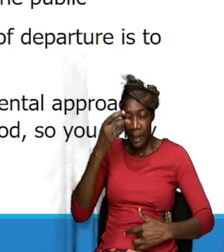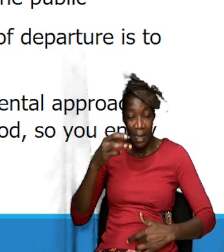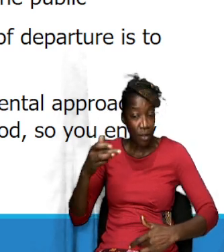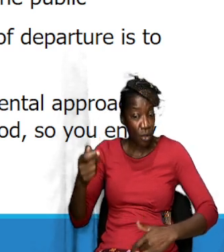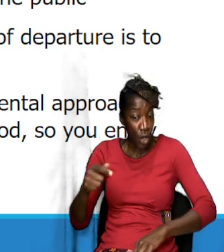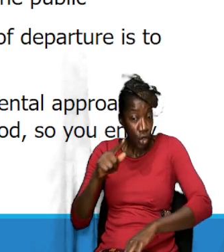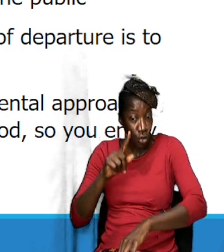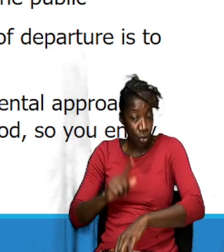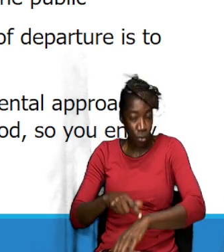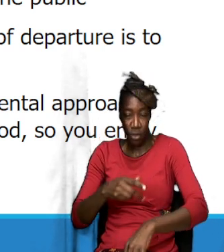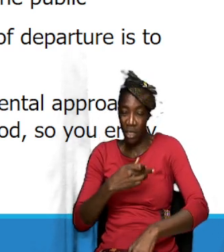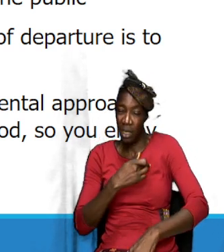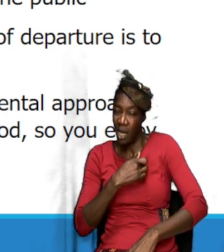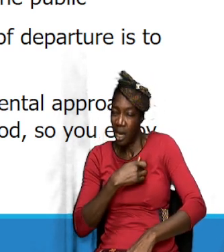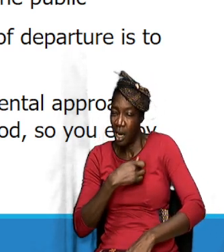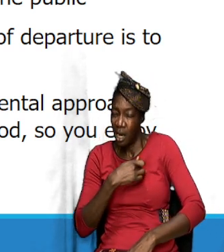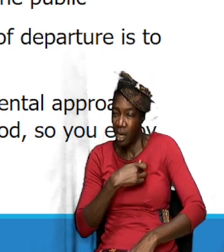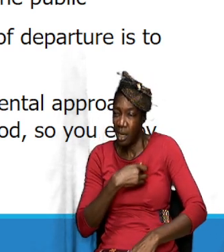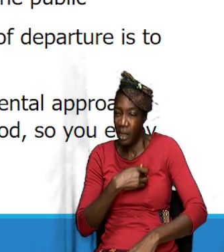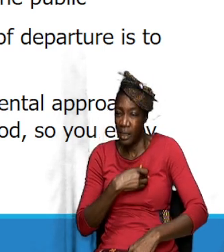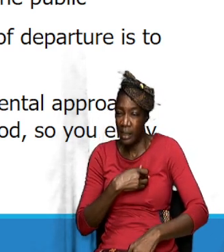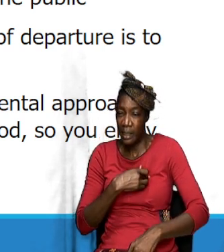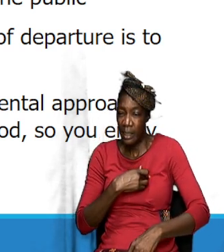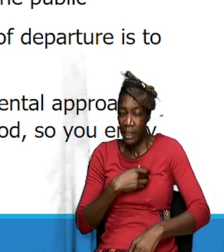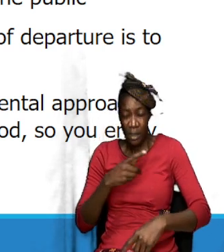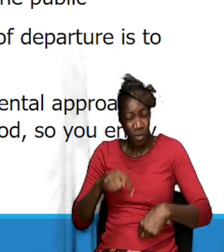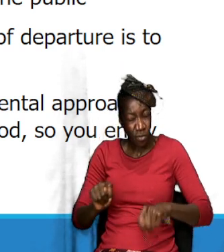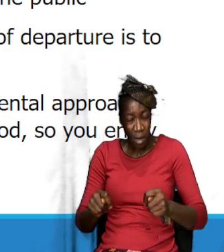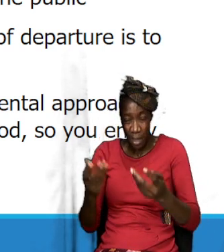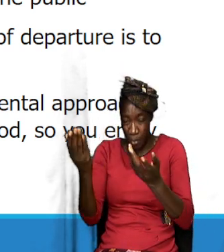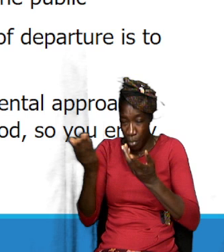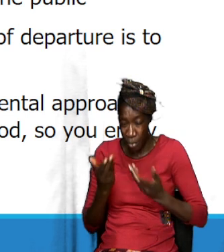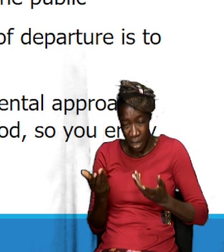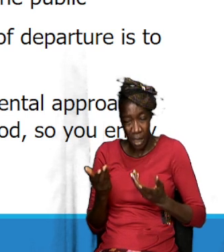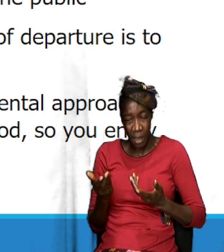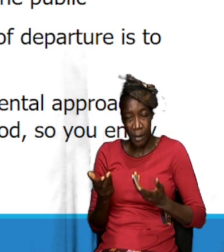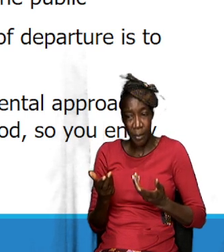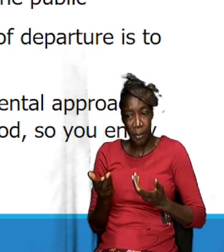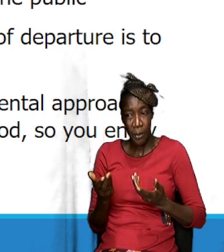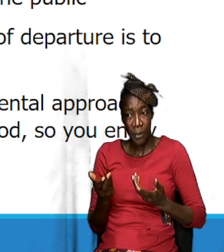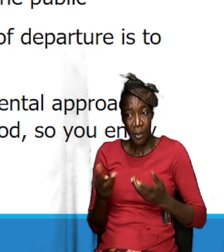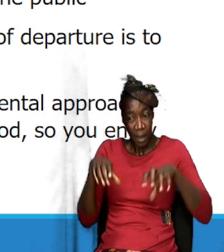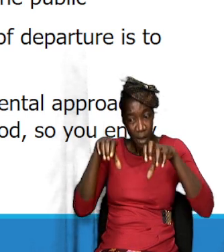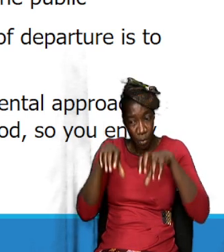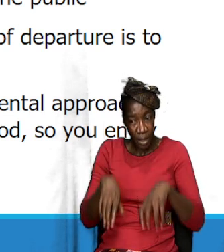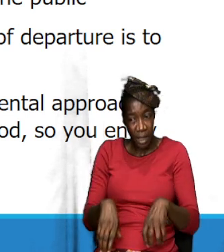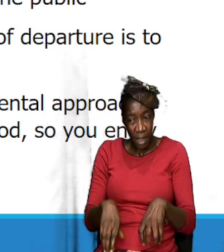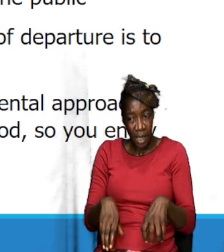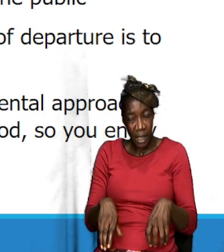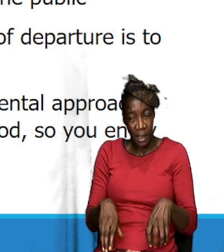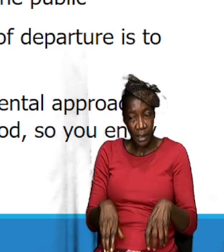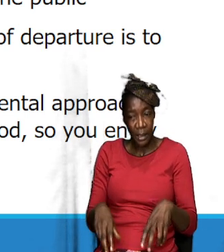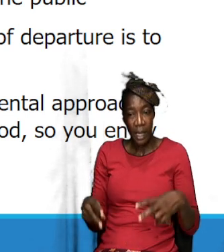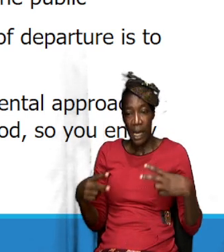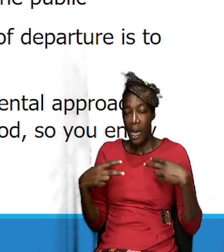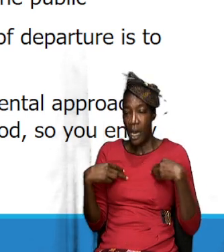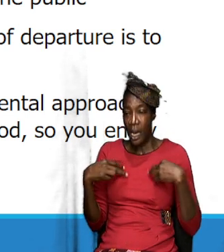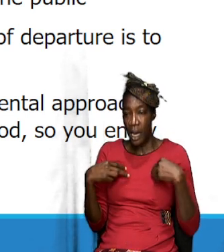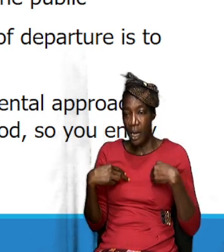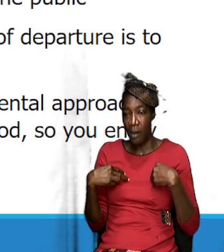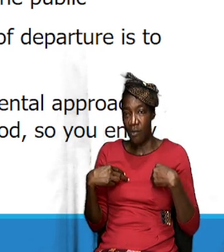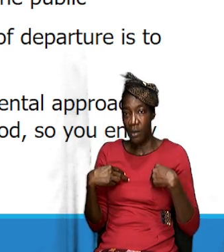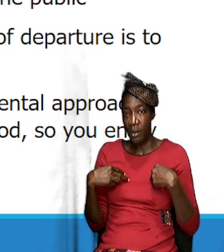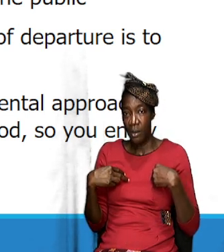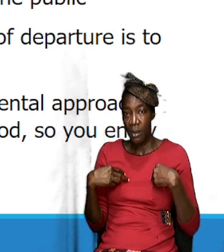channel that brought him those convictions. You know, and so we can have those convictions